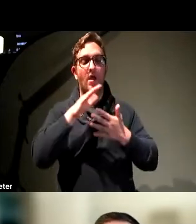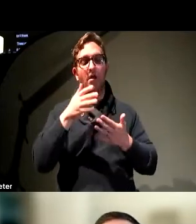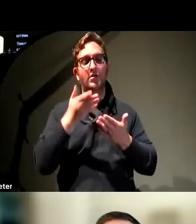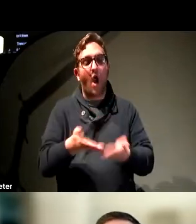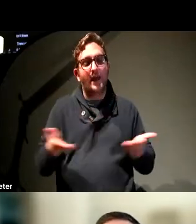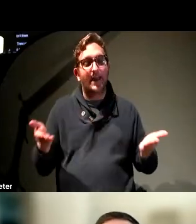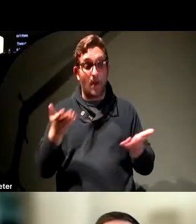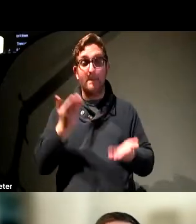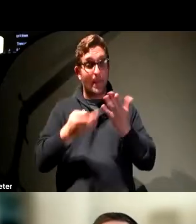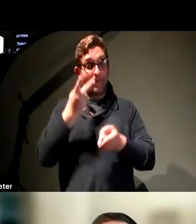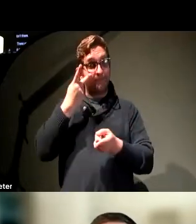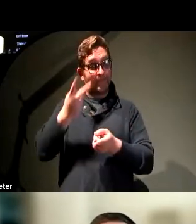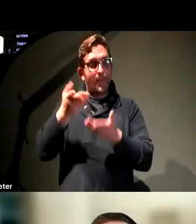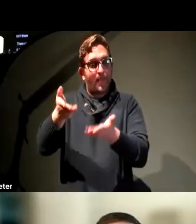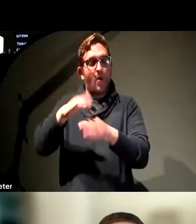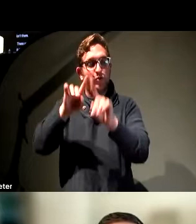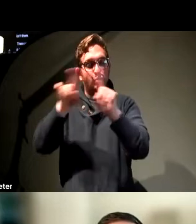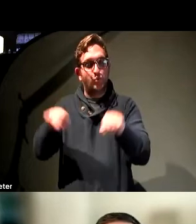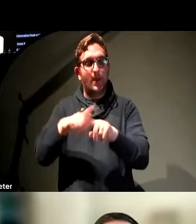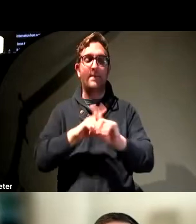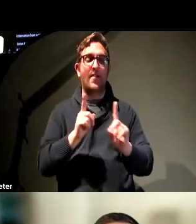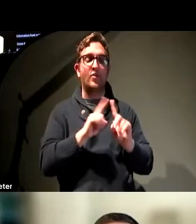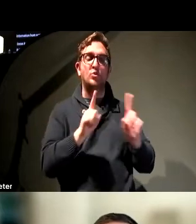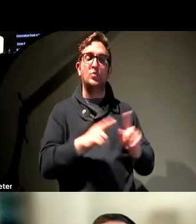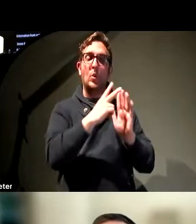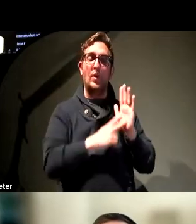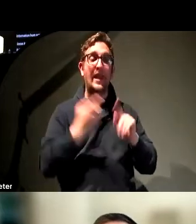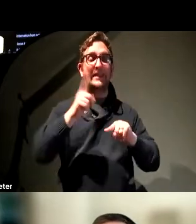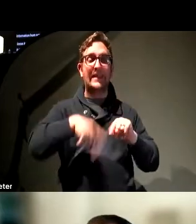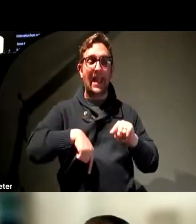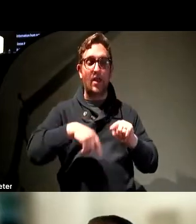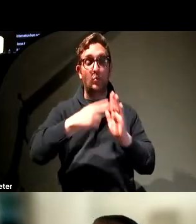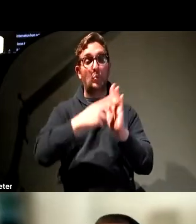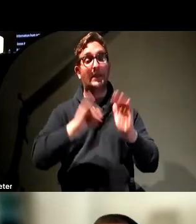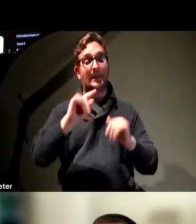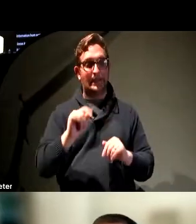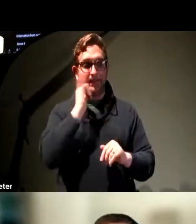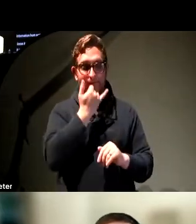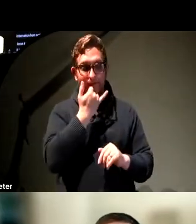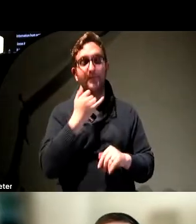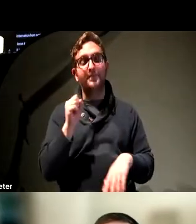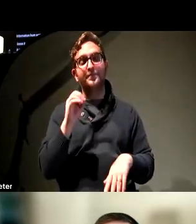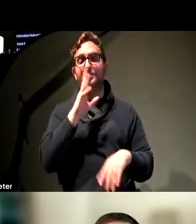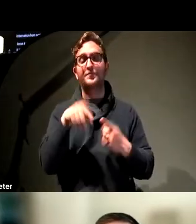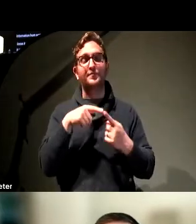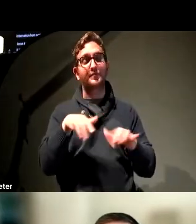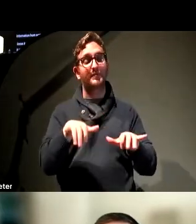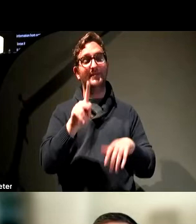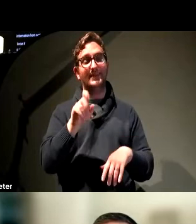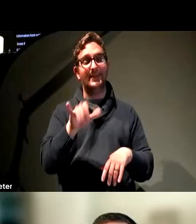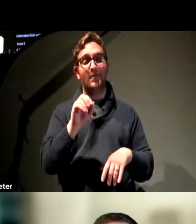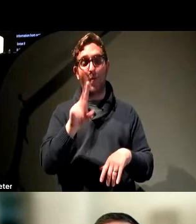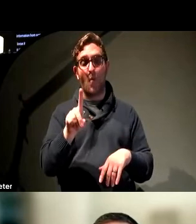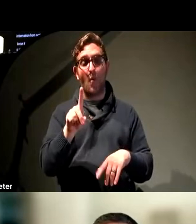on the screen, but a screen reader cannot reach it to announce it. So when we're talking about keyboard, we're actually talking about